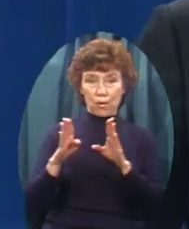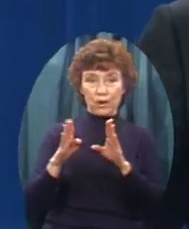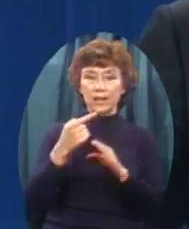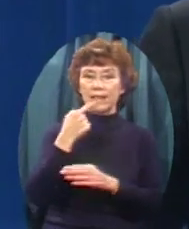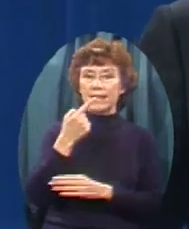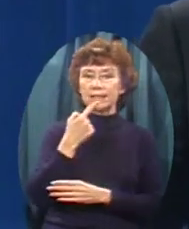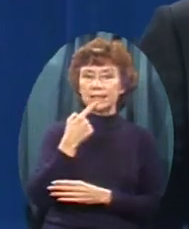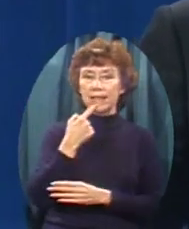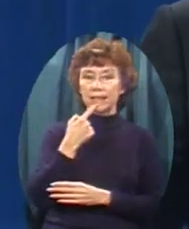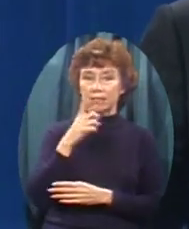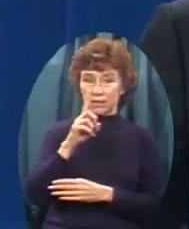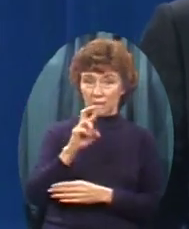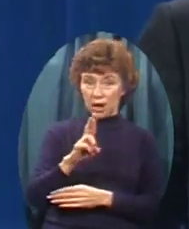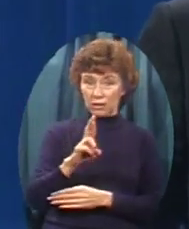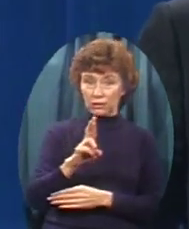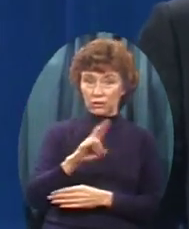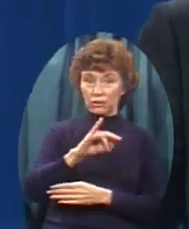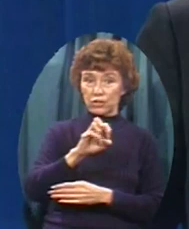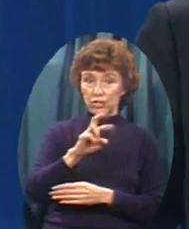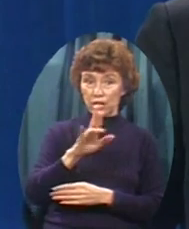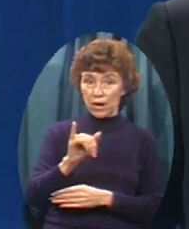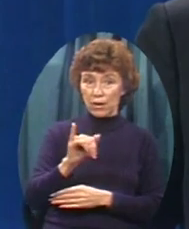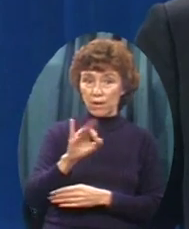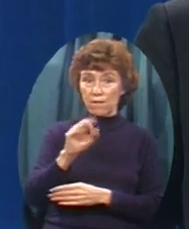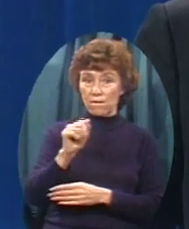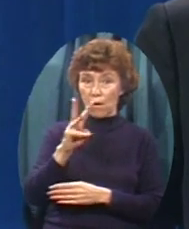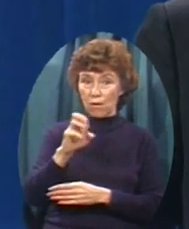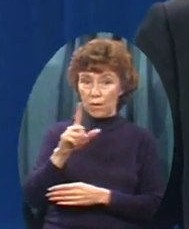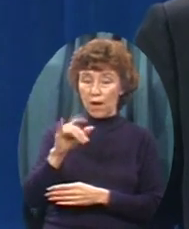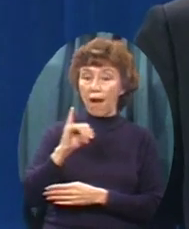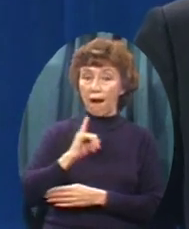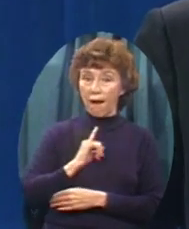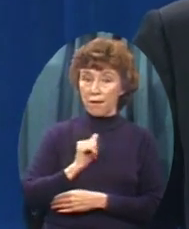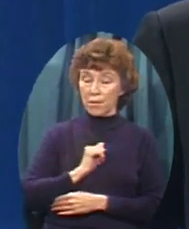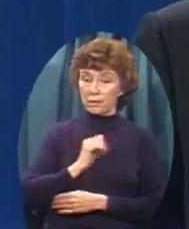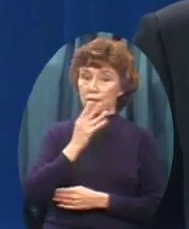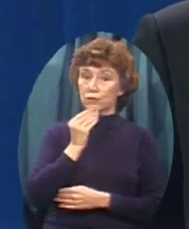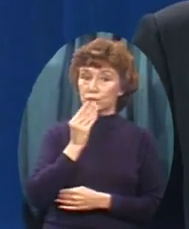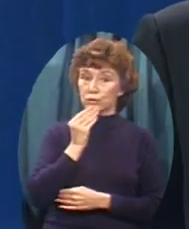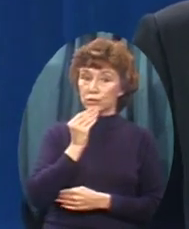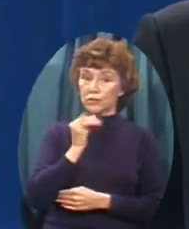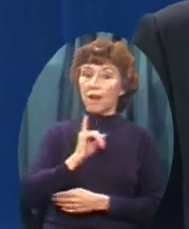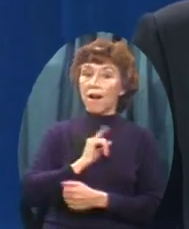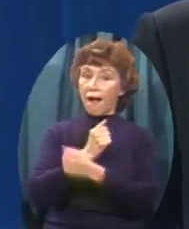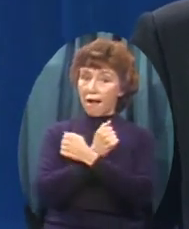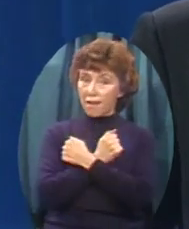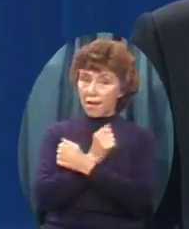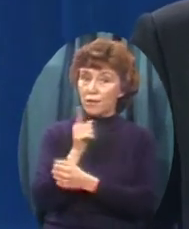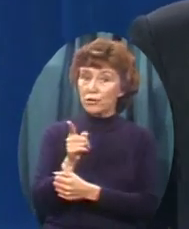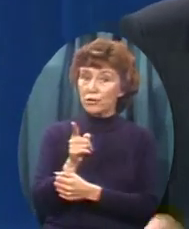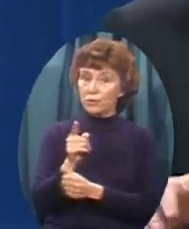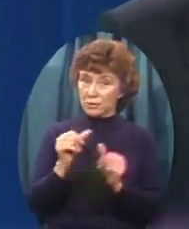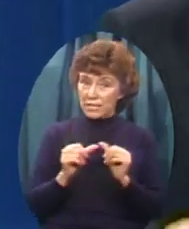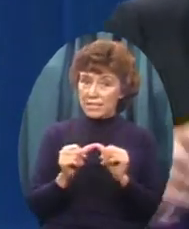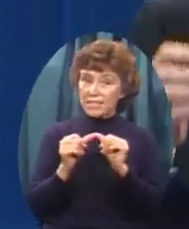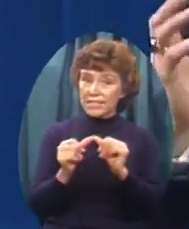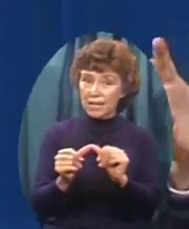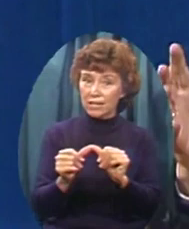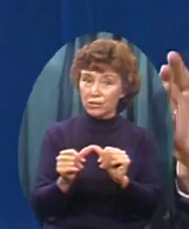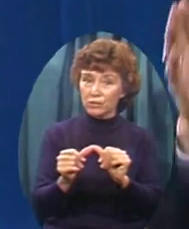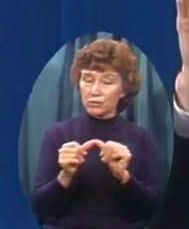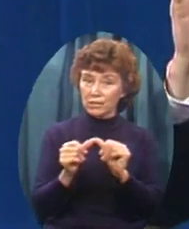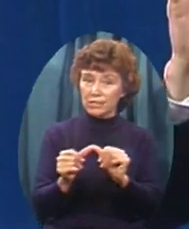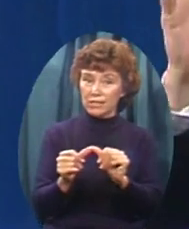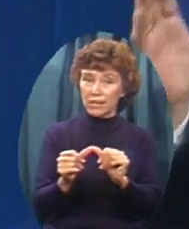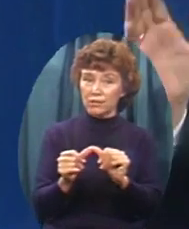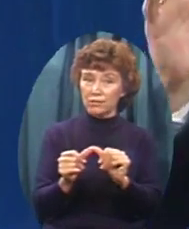I'm Jewish And I love you And hang in there And that is exactly The way